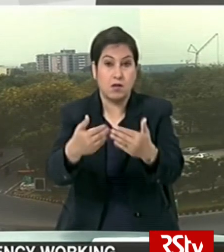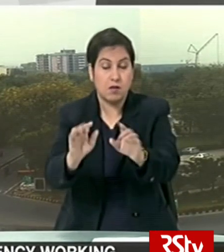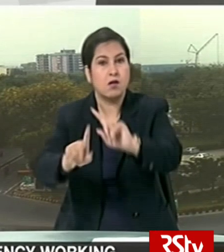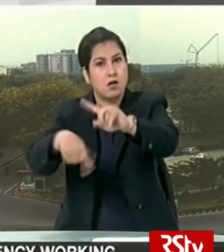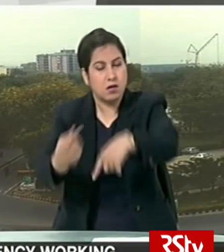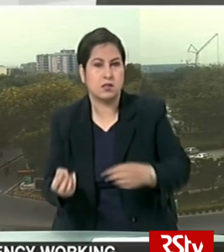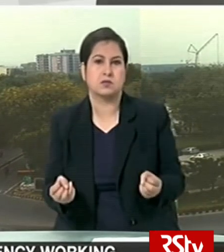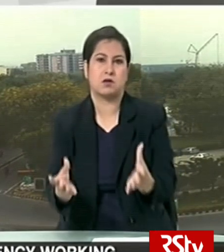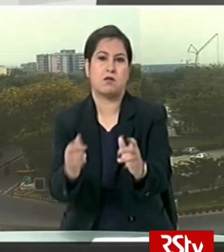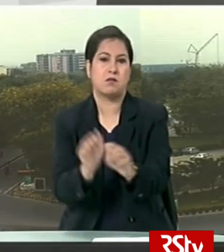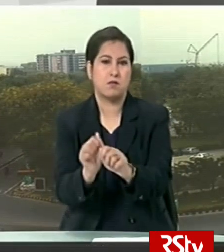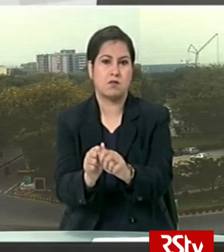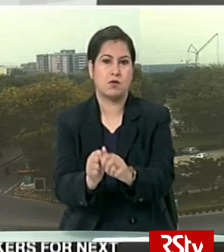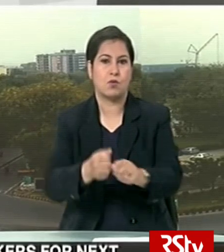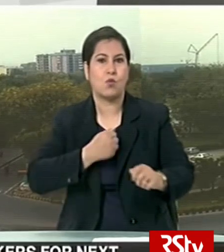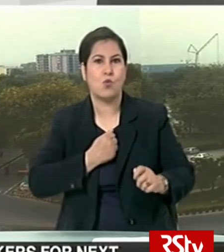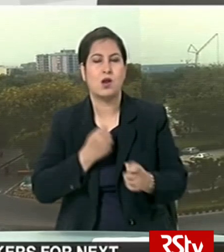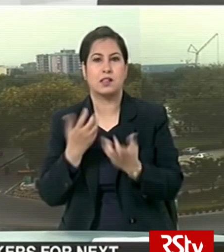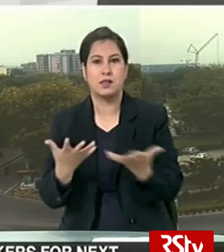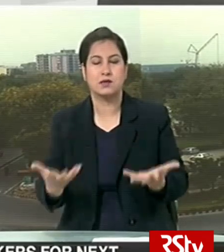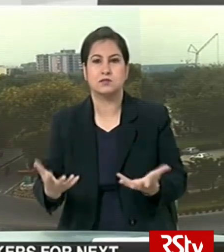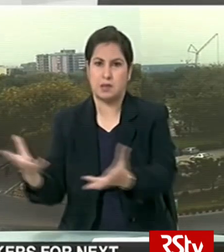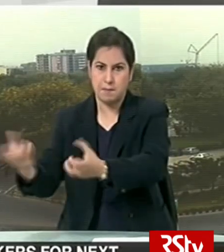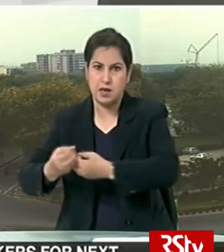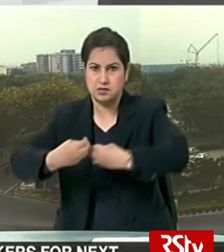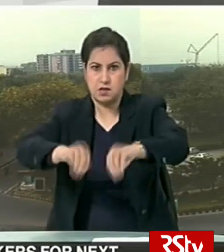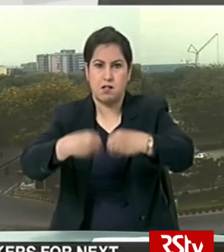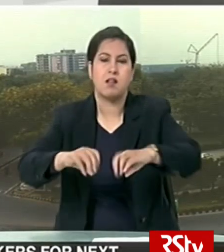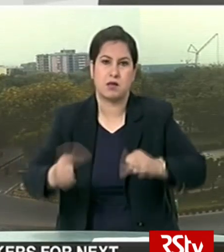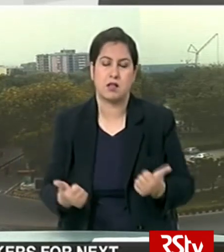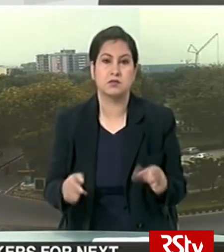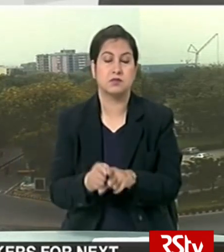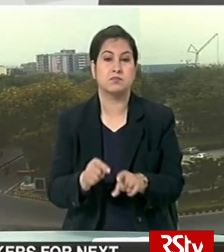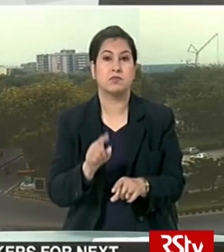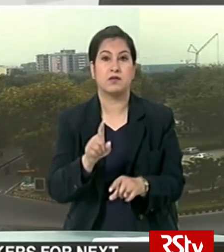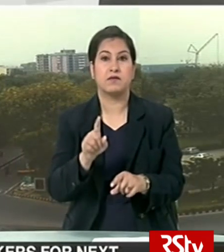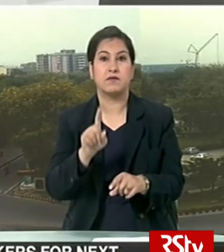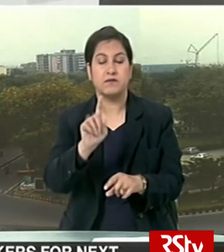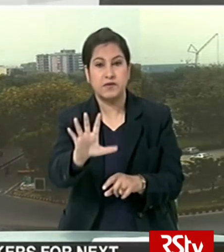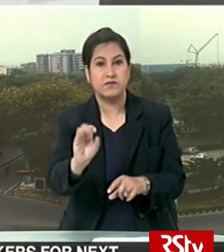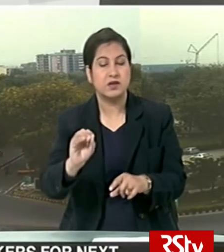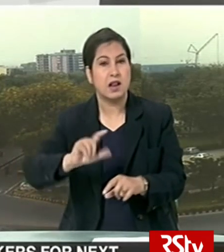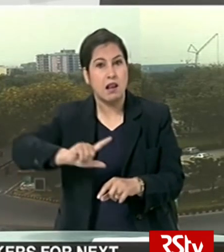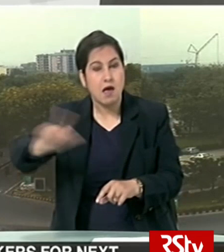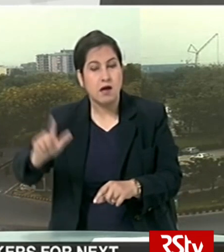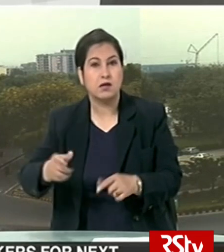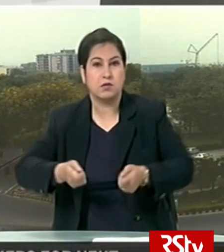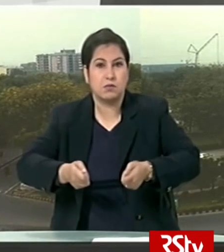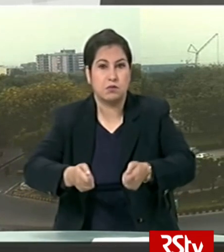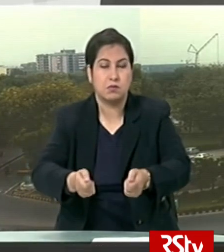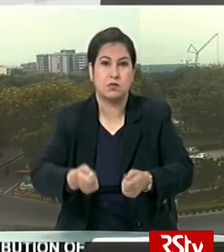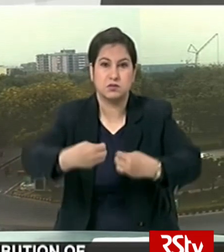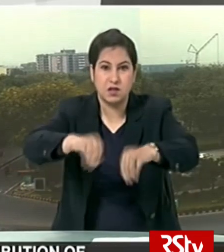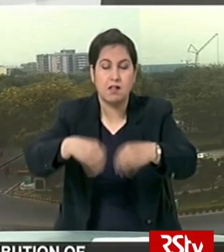back they can buy their products to sell and so on so 50 lakh street vendors will be taken care of we are giving